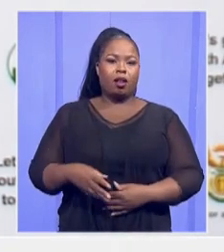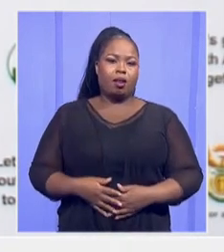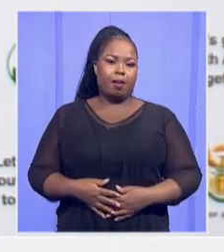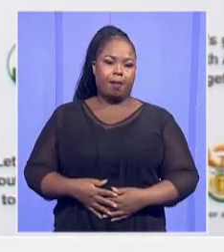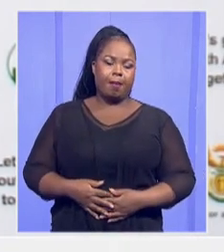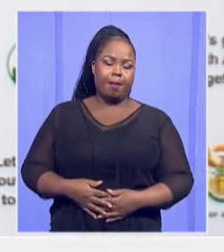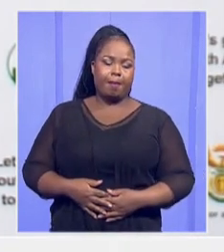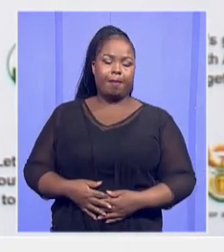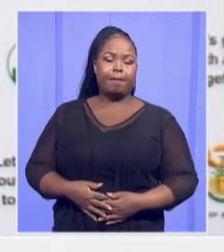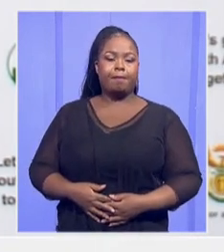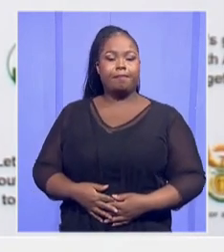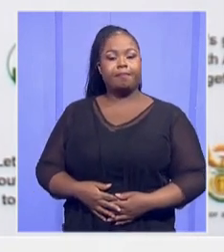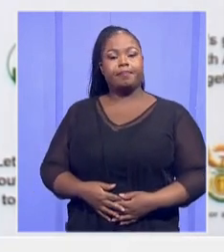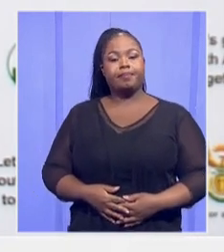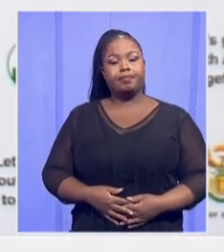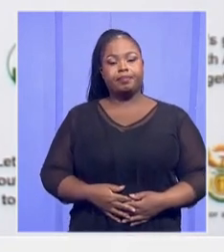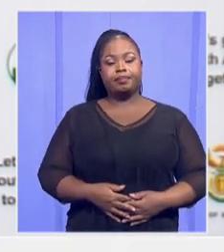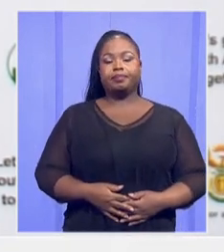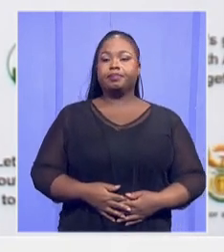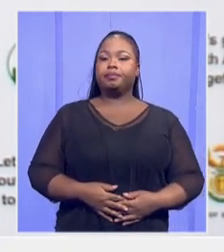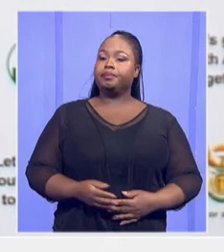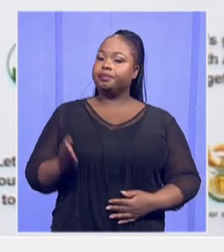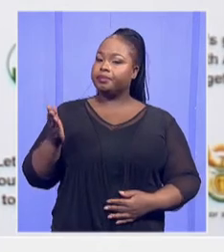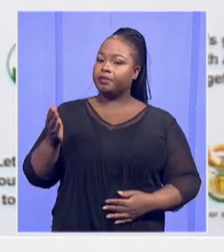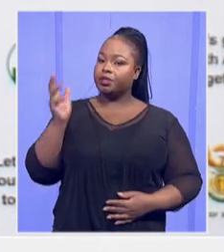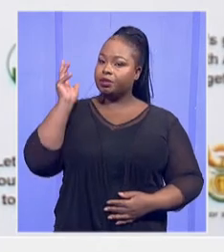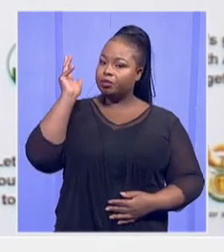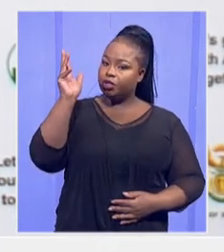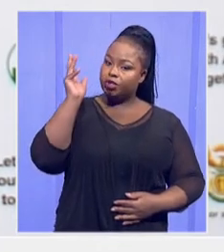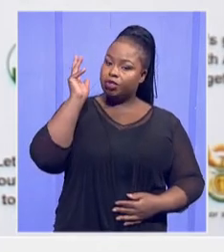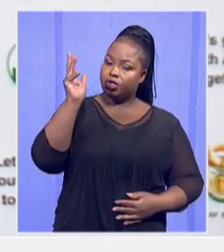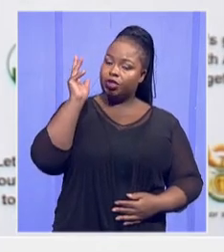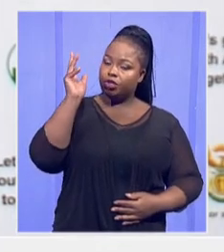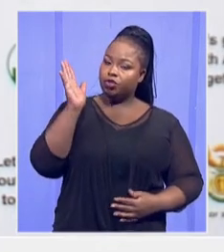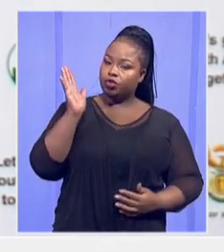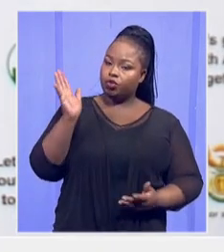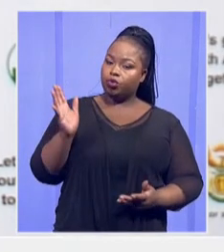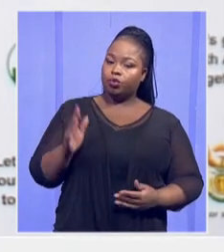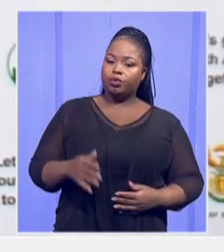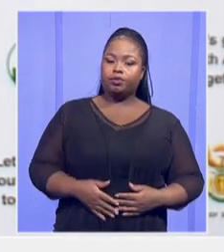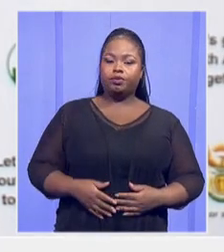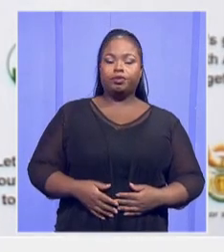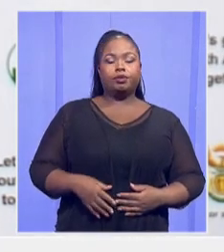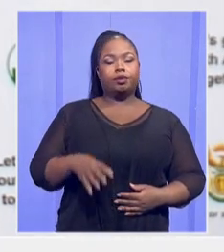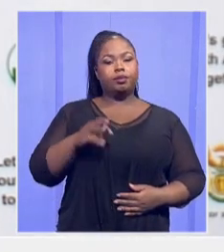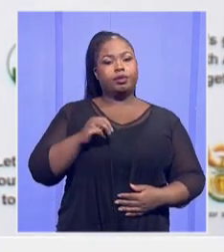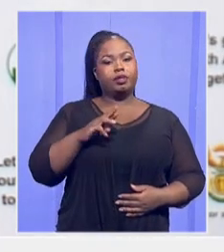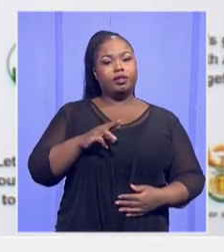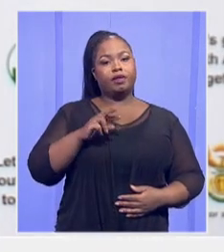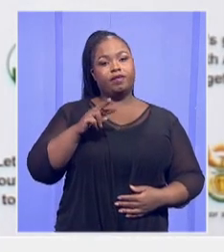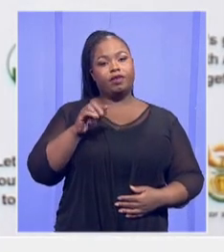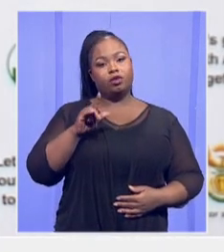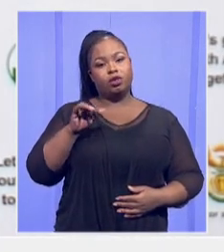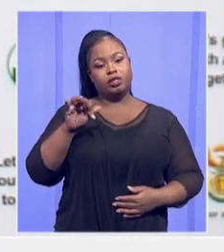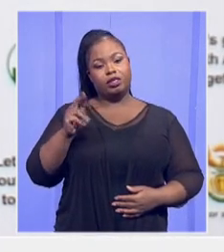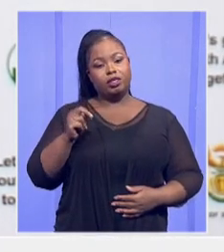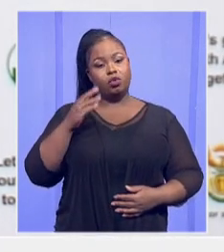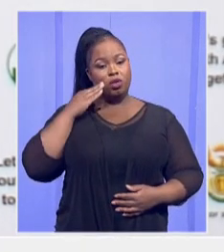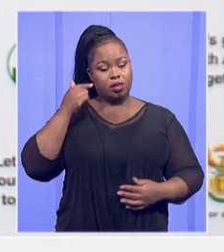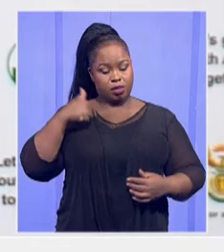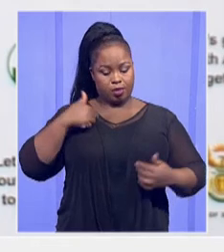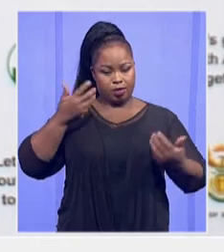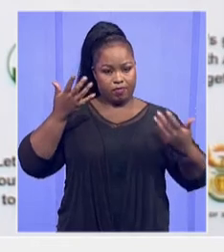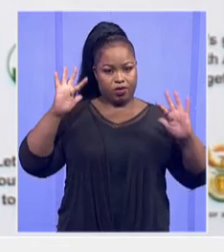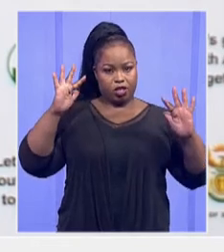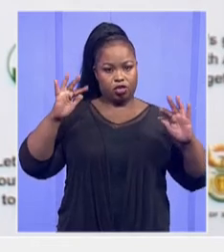This is the outline of the presentation. Mr. van der Verstezen is going to come immediately after this presentation